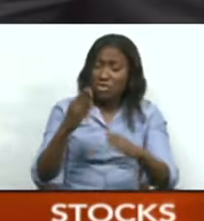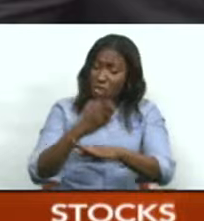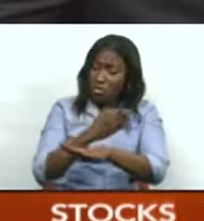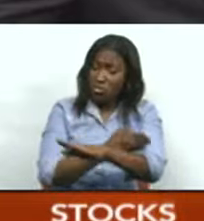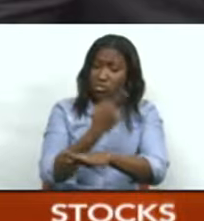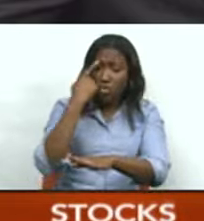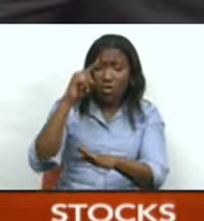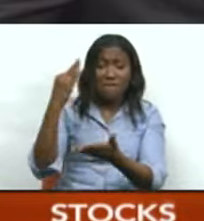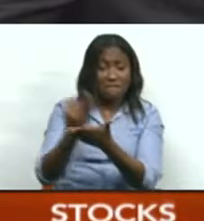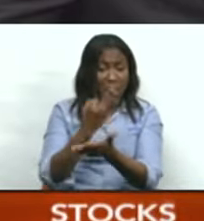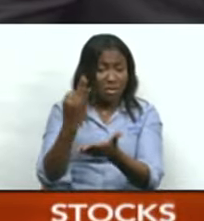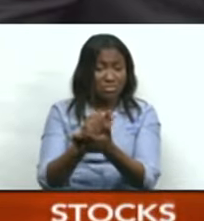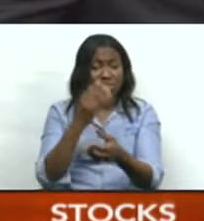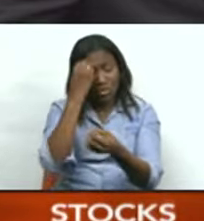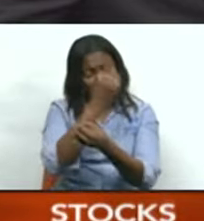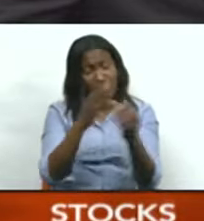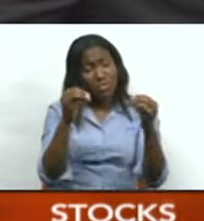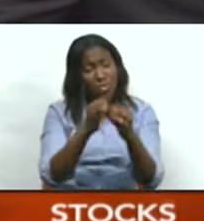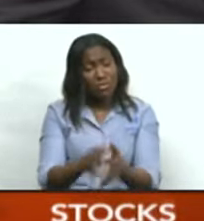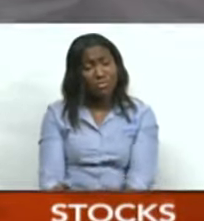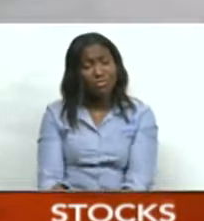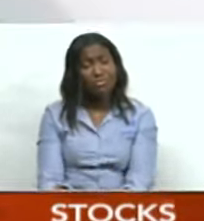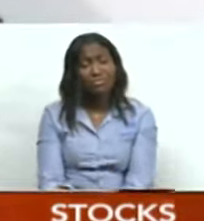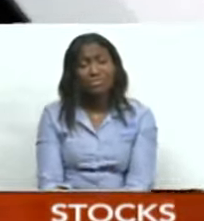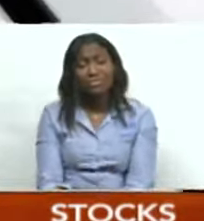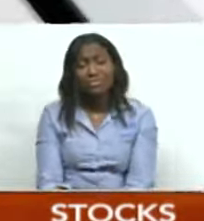their end-of-year financials. Peter Christopher tells us more.